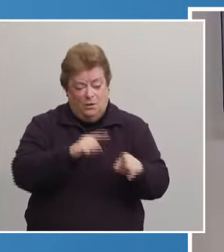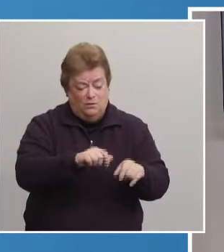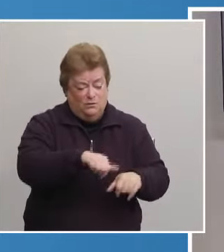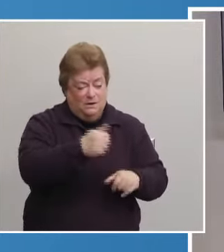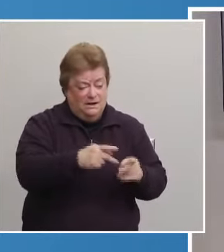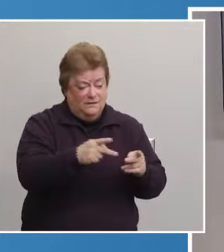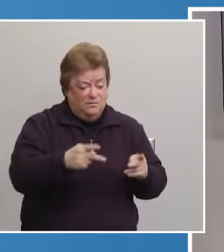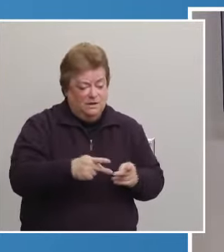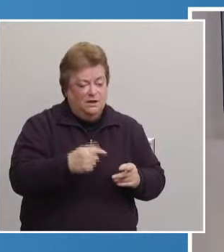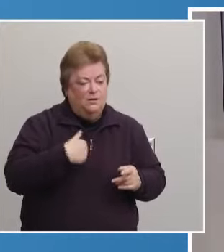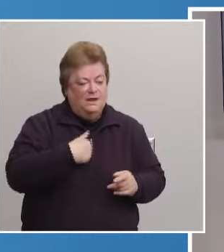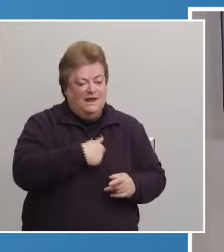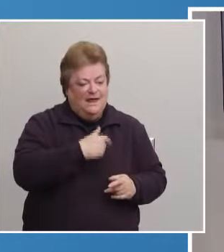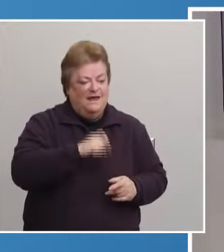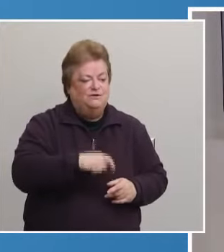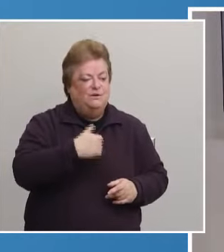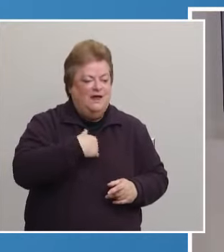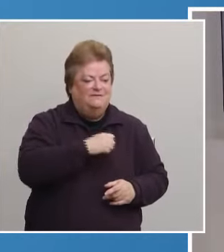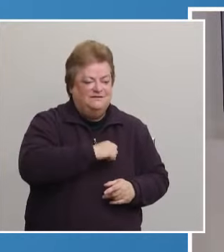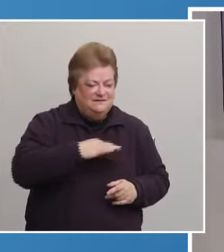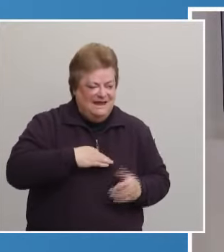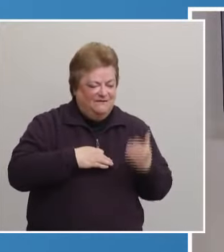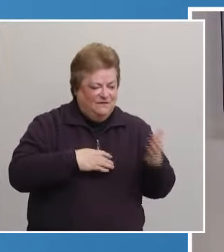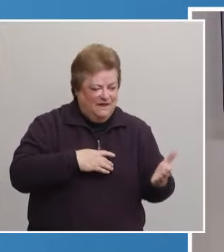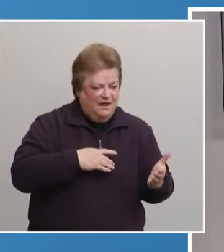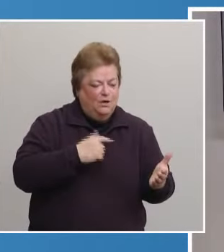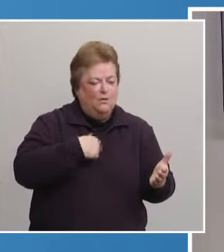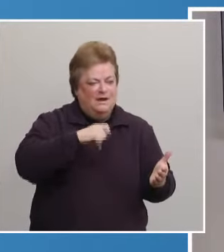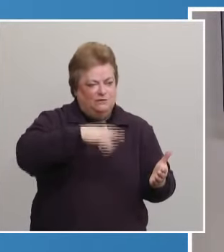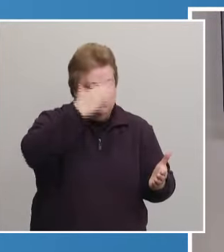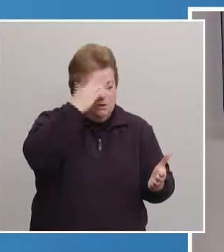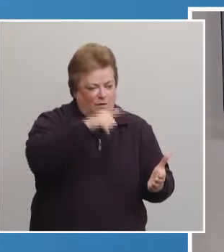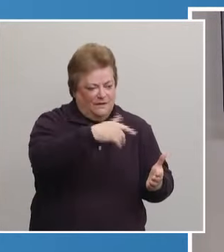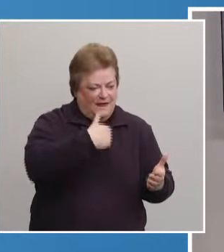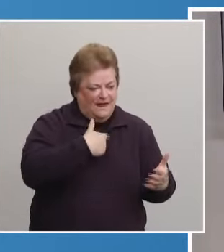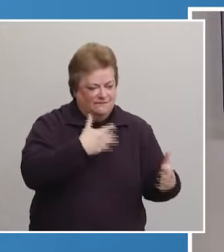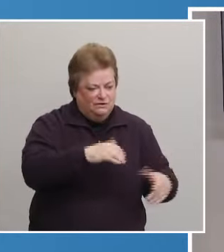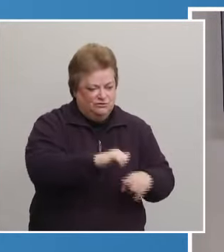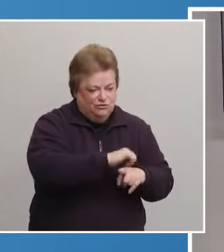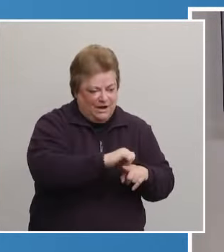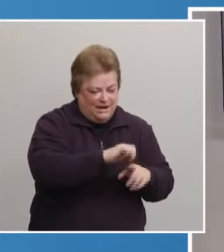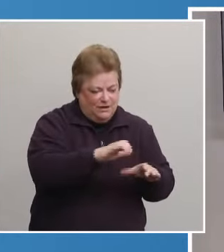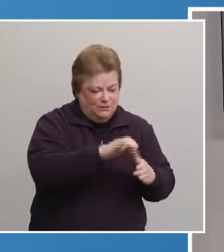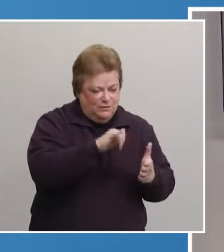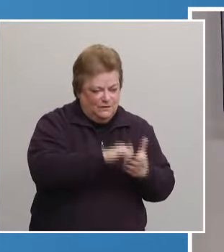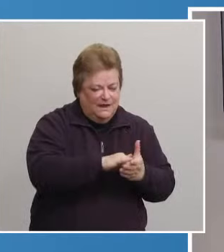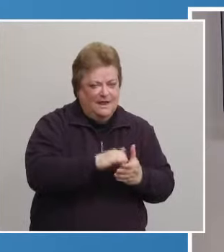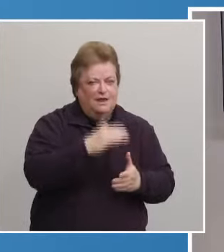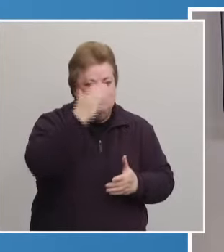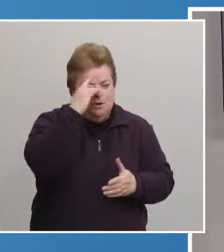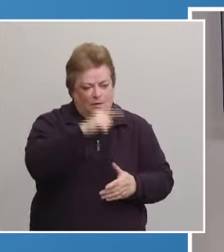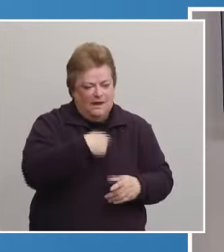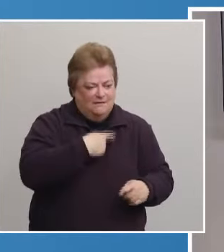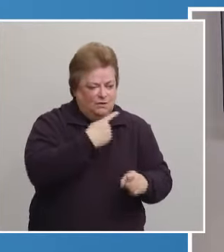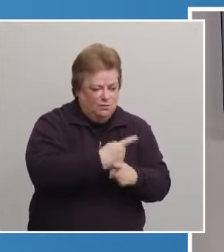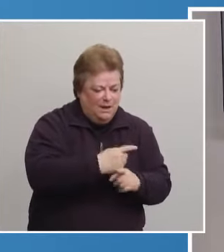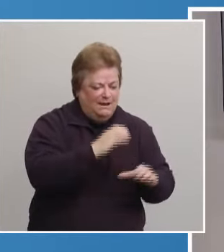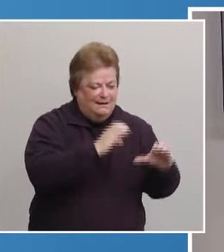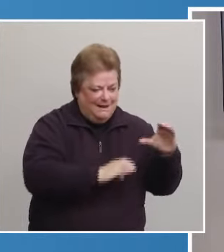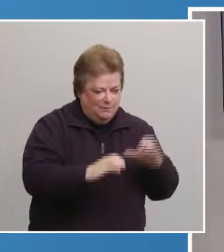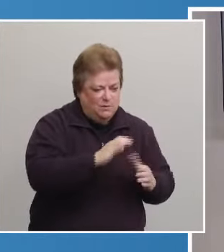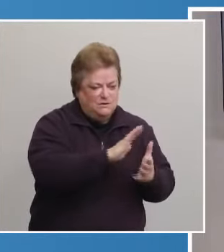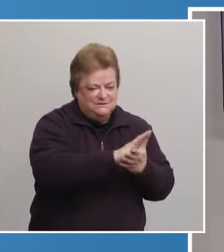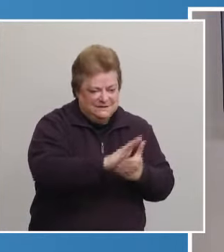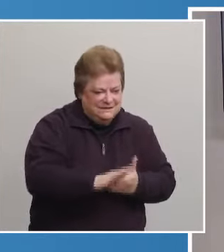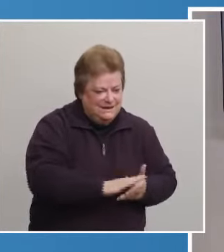all of the staff there to do that. We have to know they're trained to do that. We have to know they have the right chemicals and the right things to